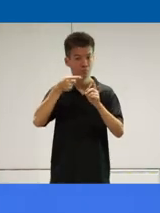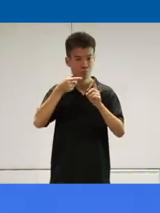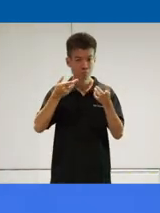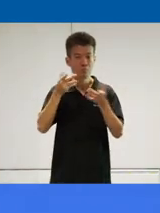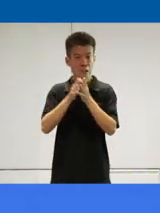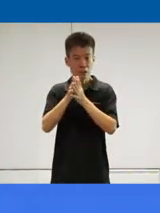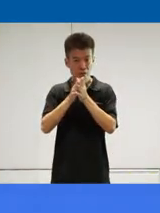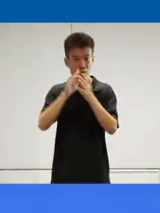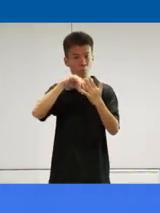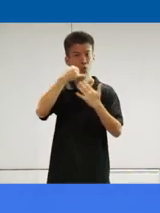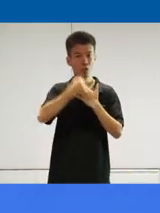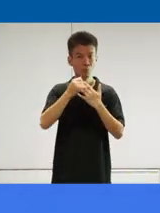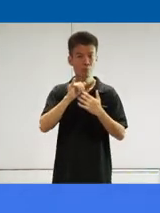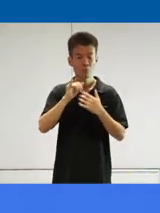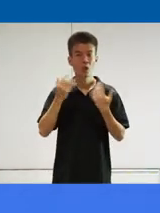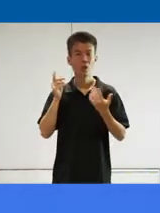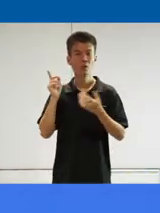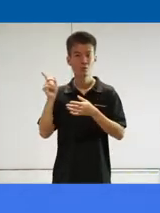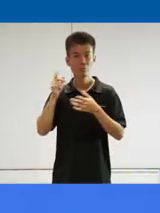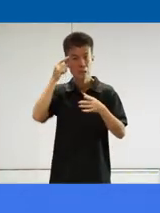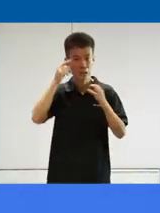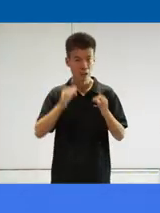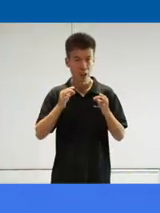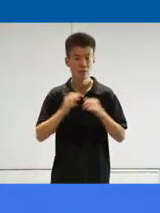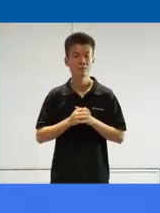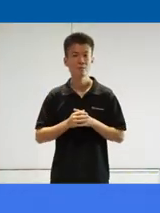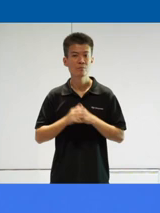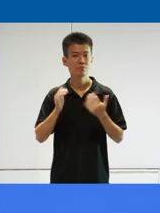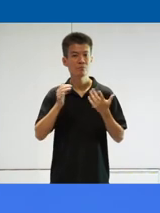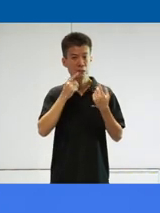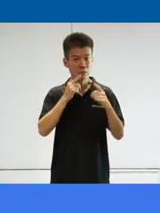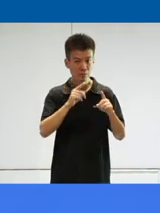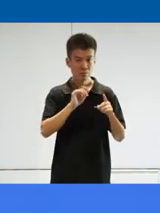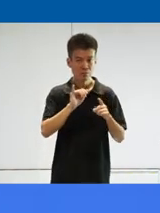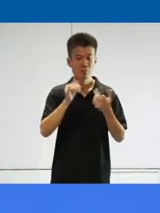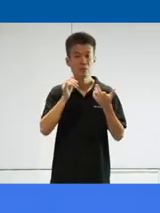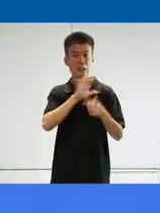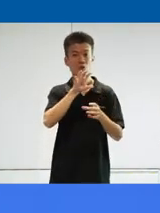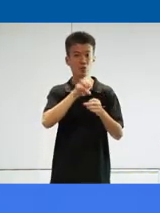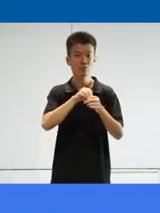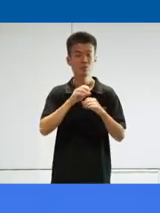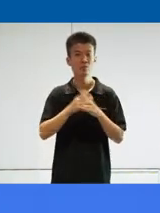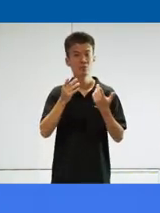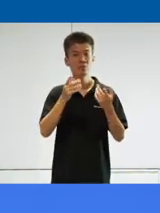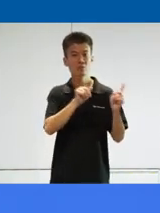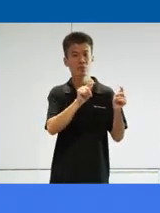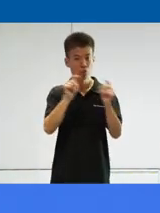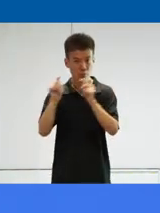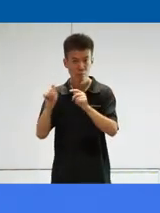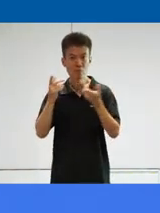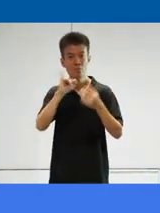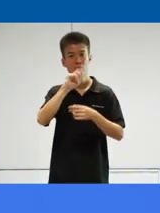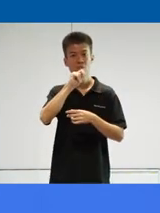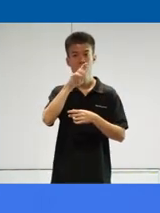interesting project in terms of how they decide to address in terms of inclusive transportation and